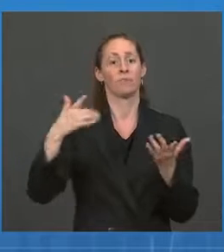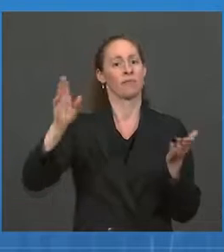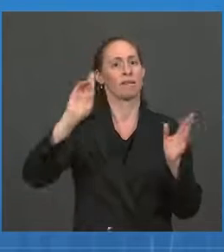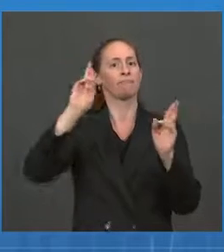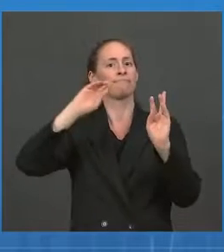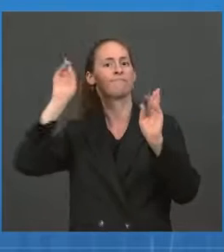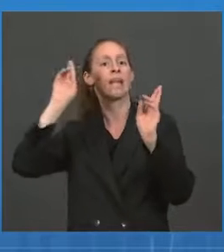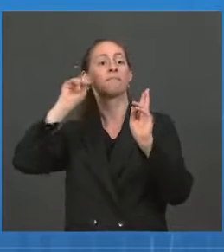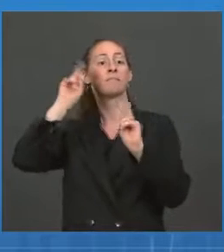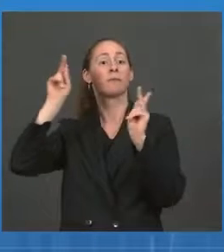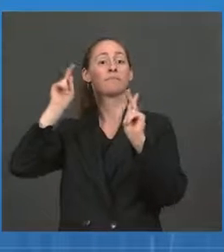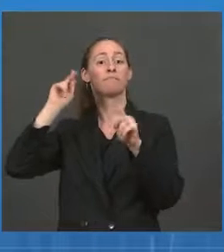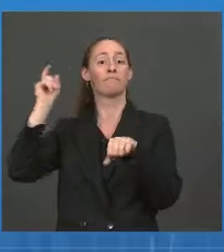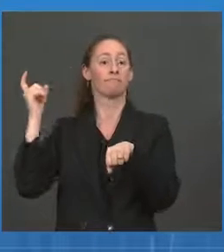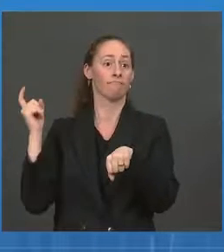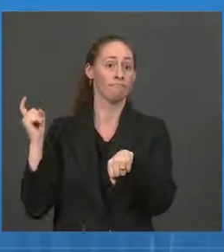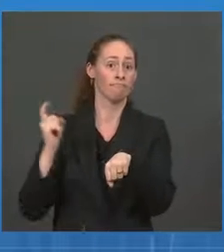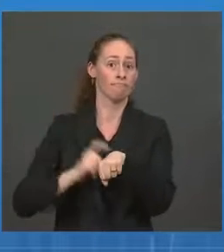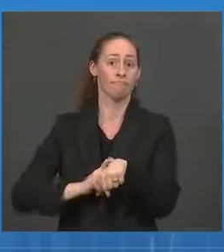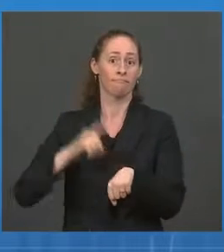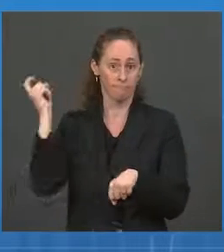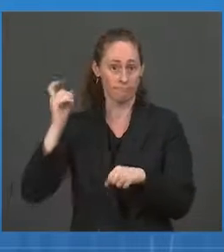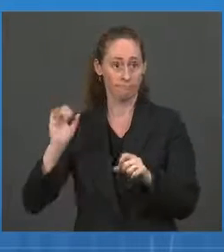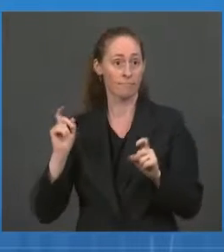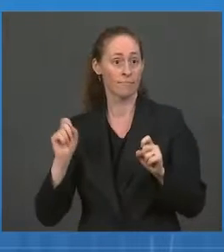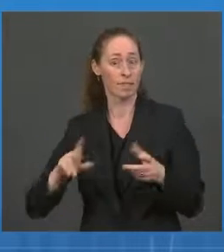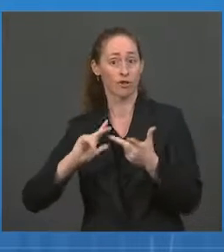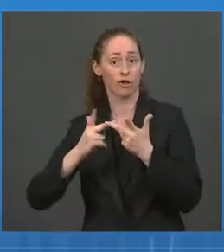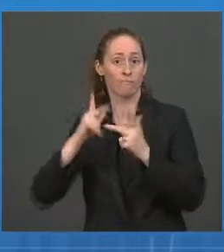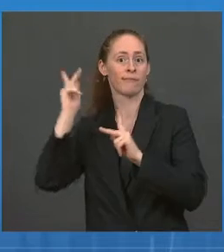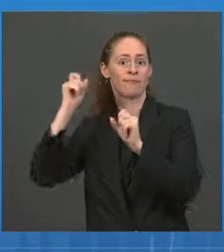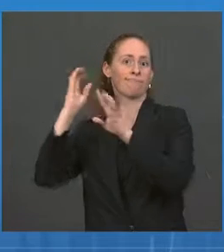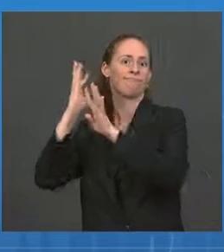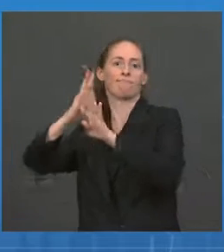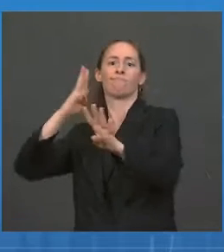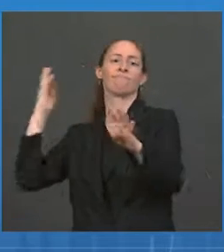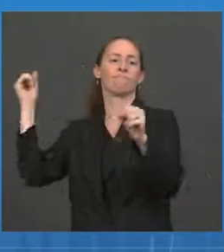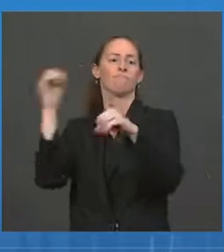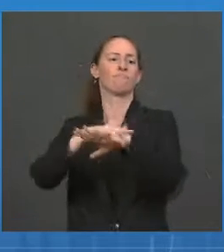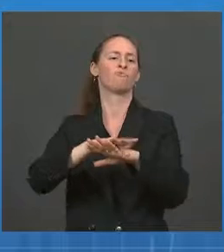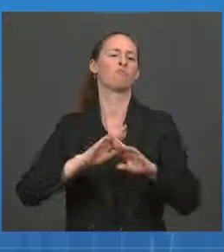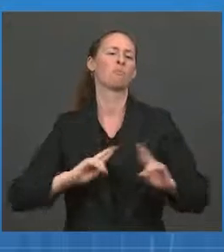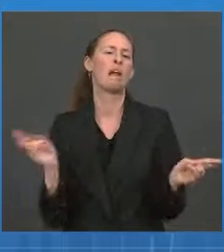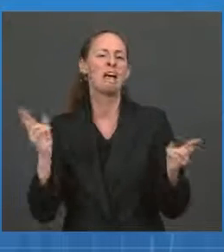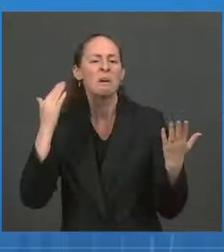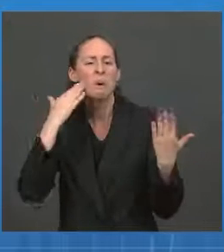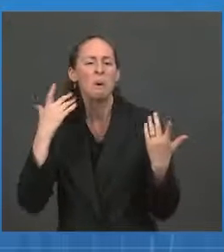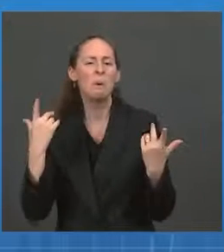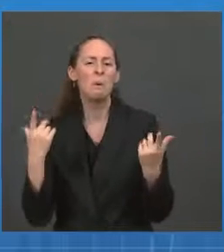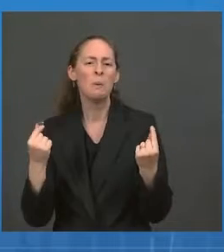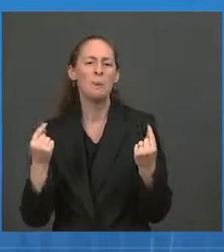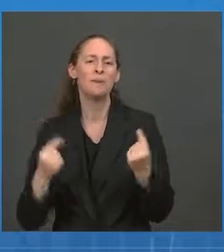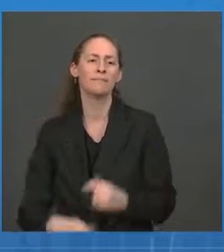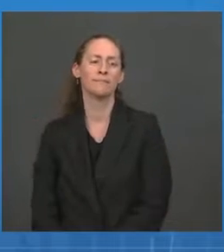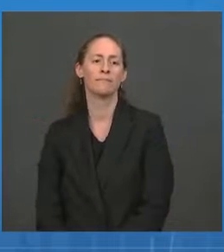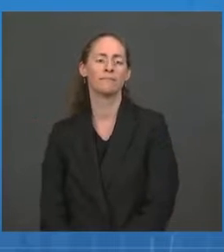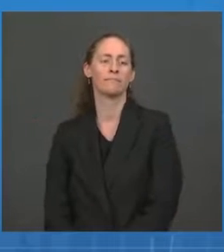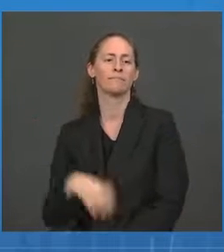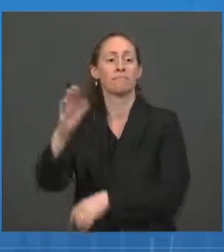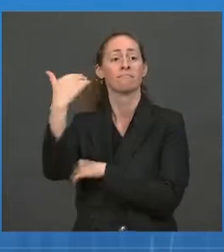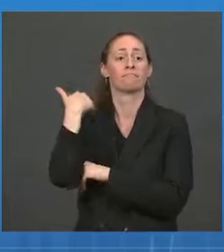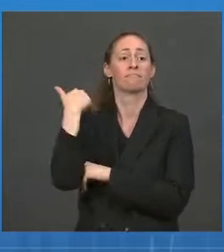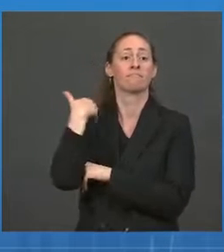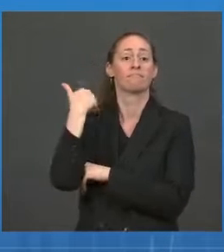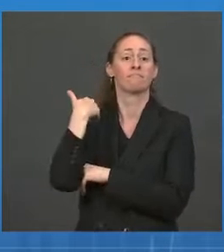when boosters were required, they would be there for them. But finally, let me note this, which is that in the announcement in August and certainly in the time since then,